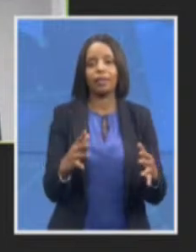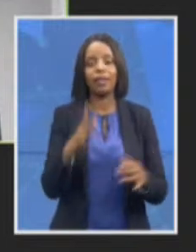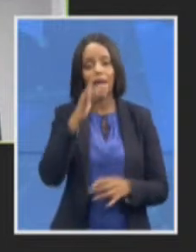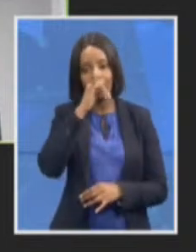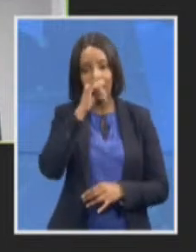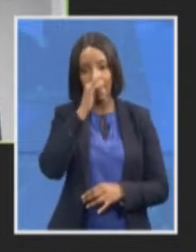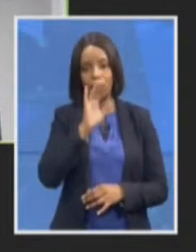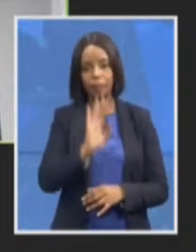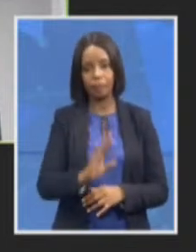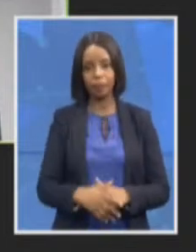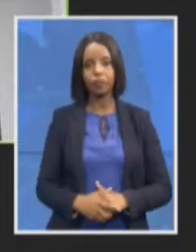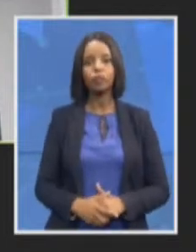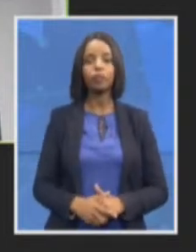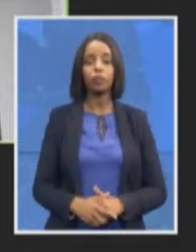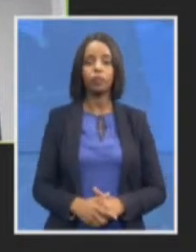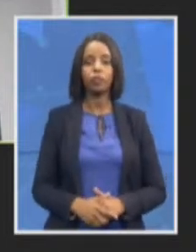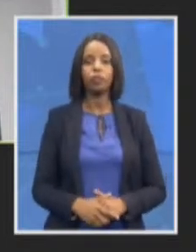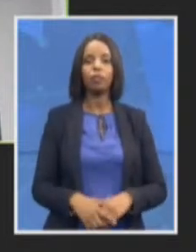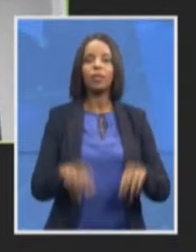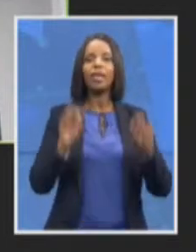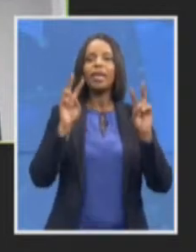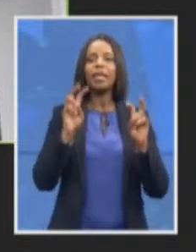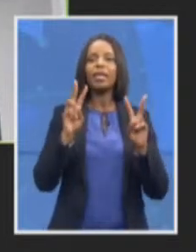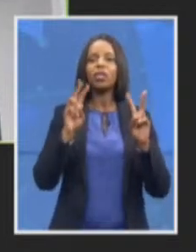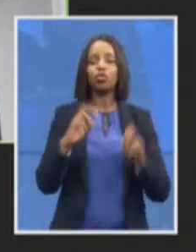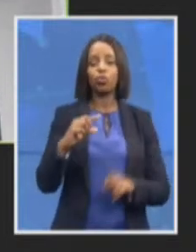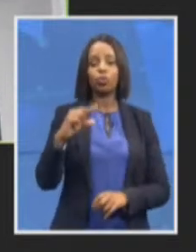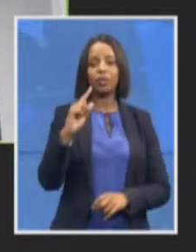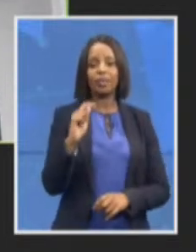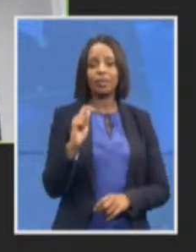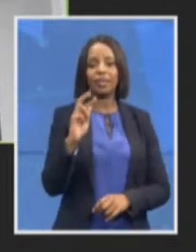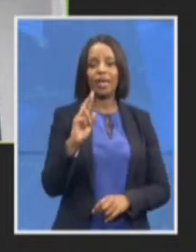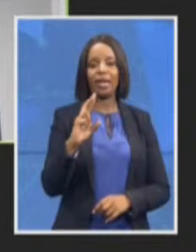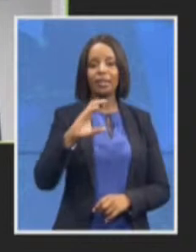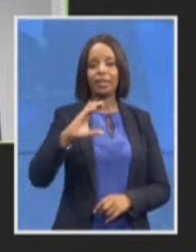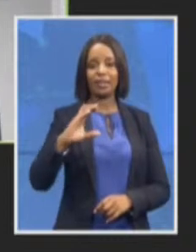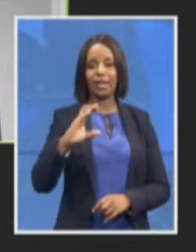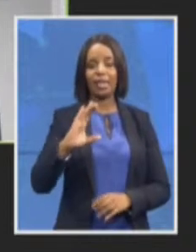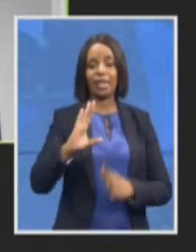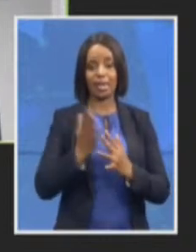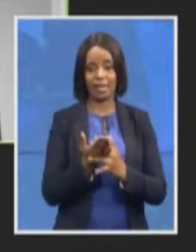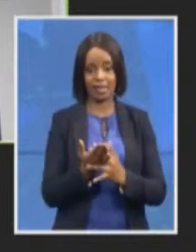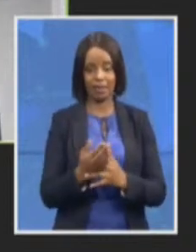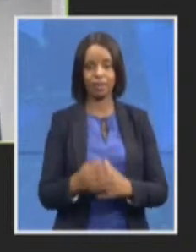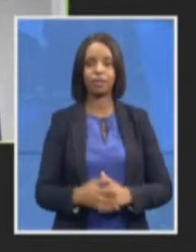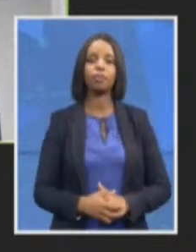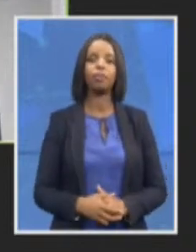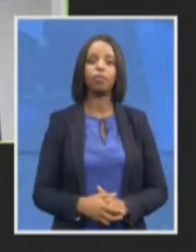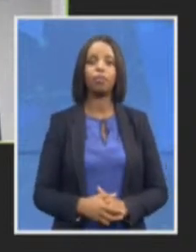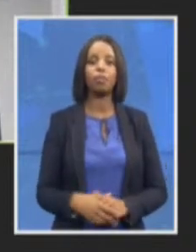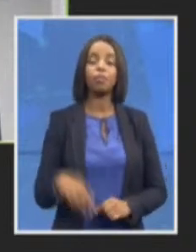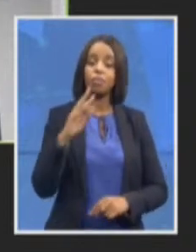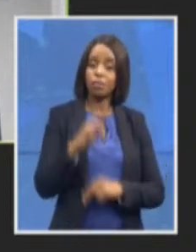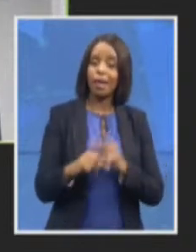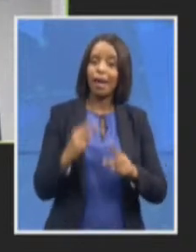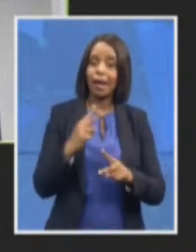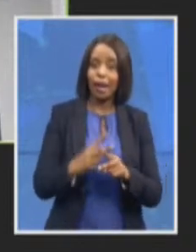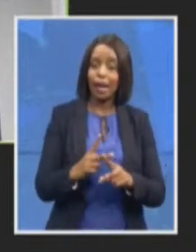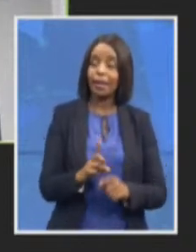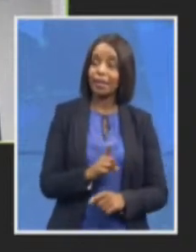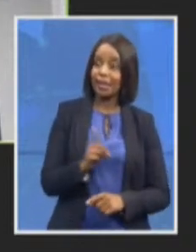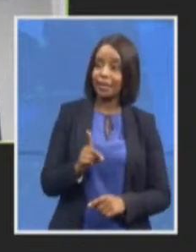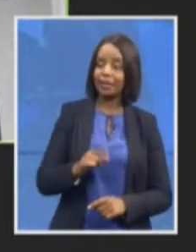cases again in this particular area we recognize and appreciate